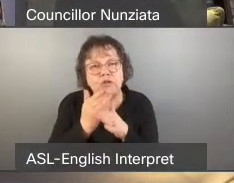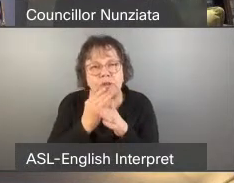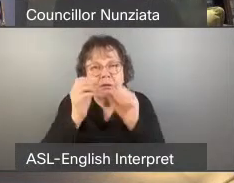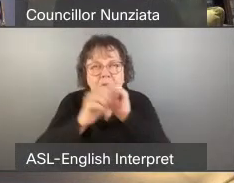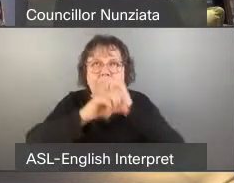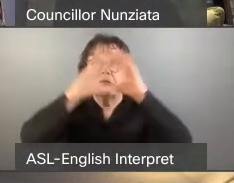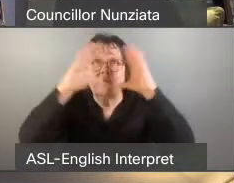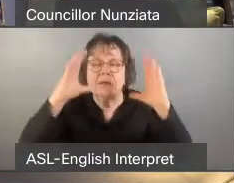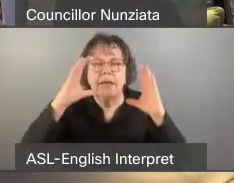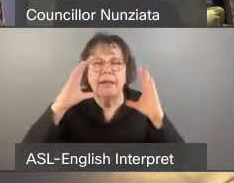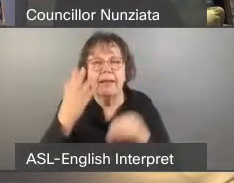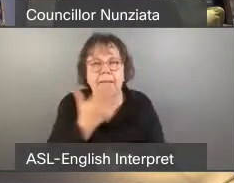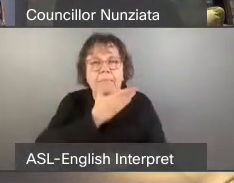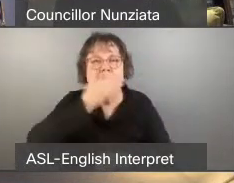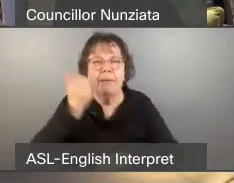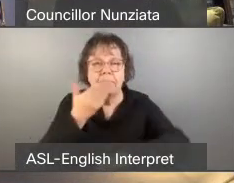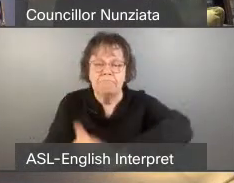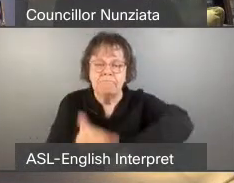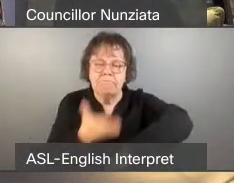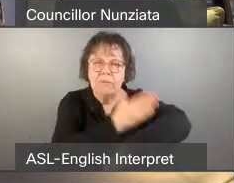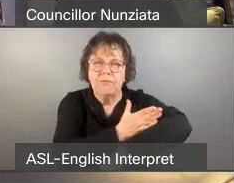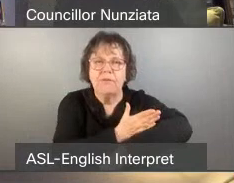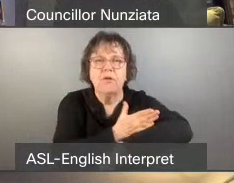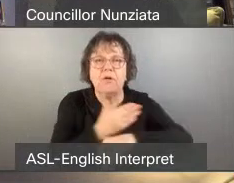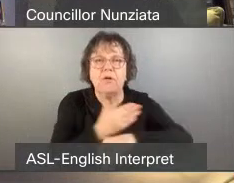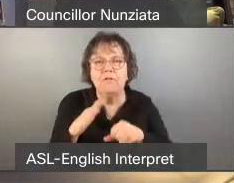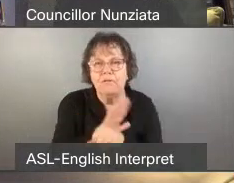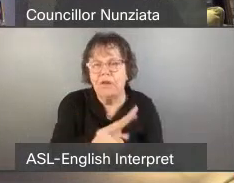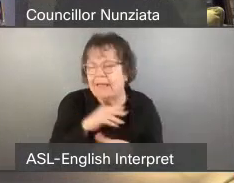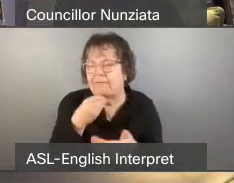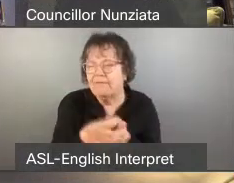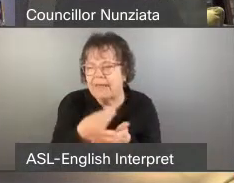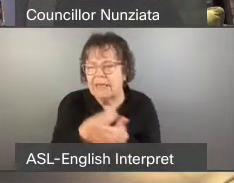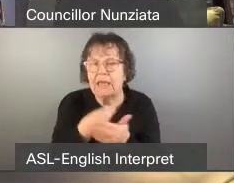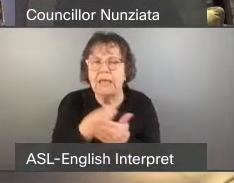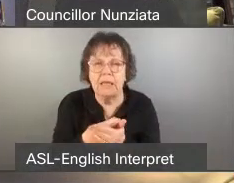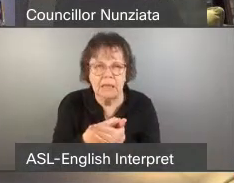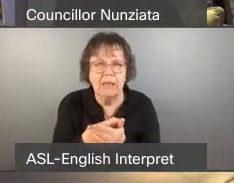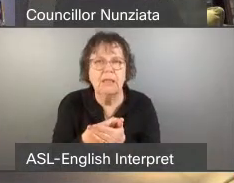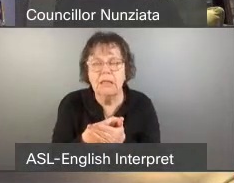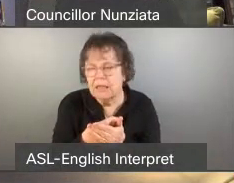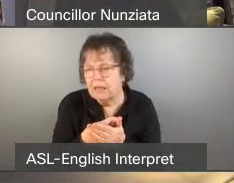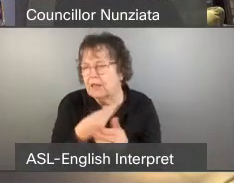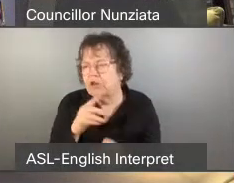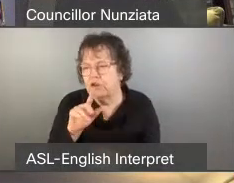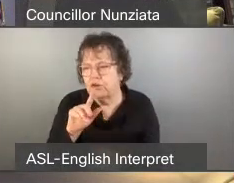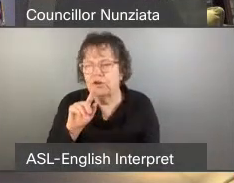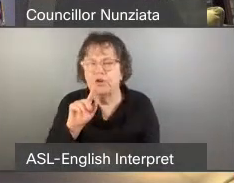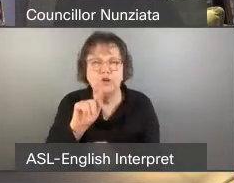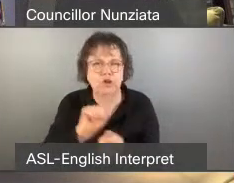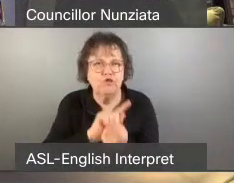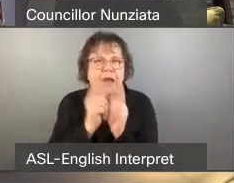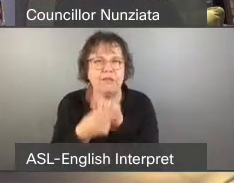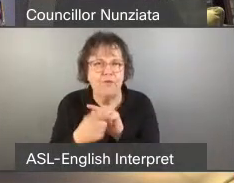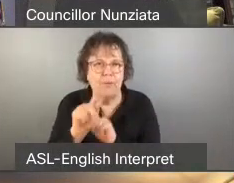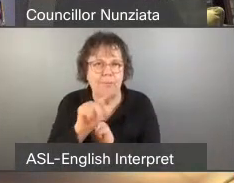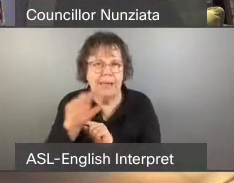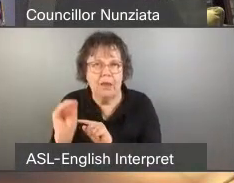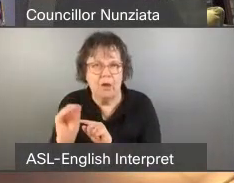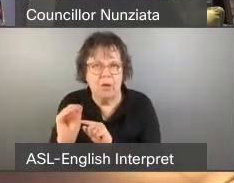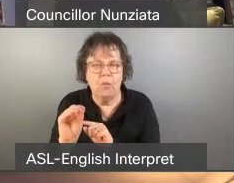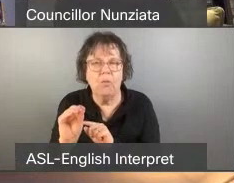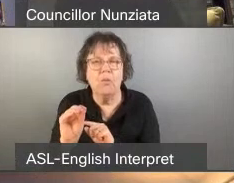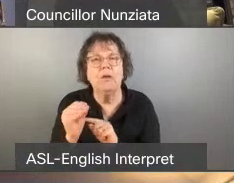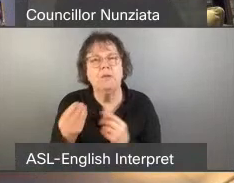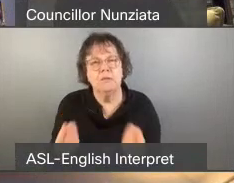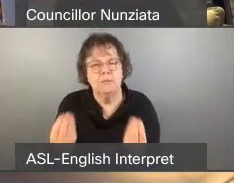fully funding the TransformTO initiative. This means looking at new revenue tools to increase funding, particularly for transportation and